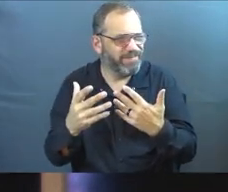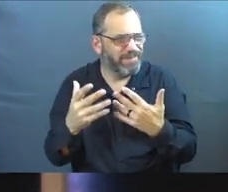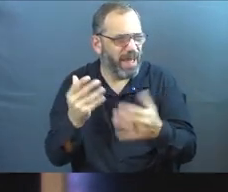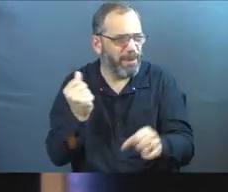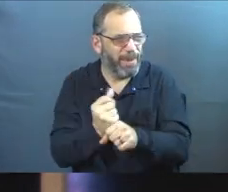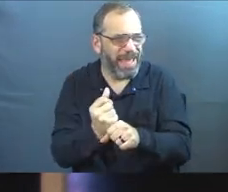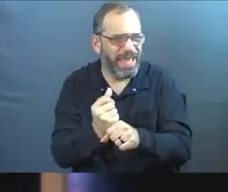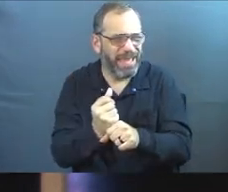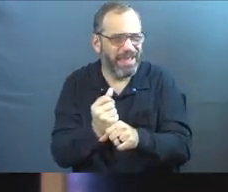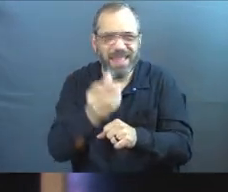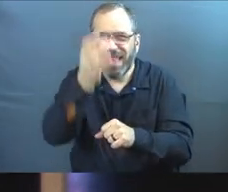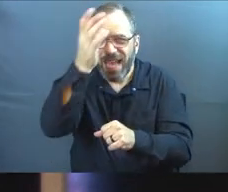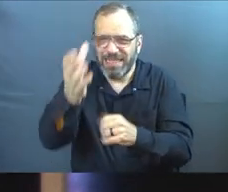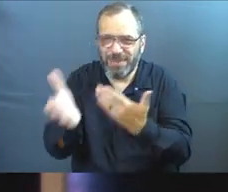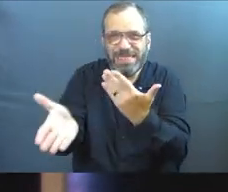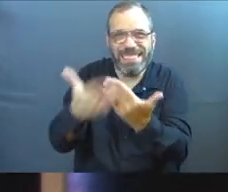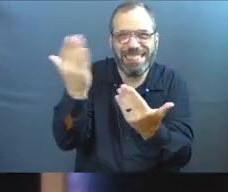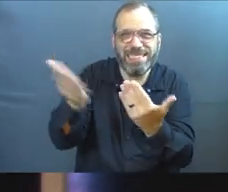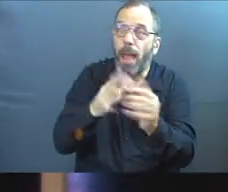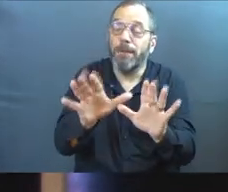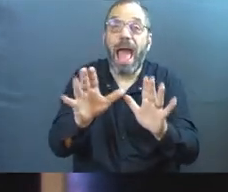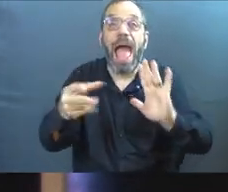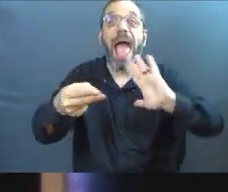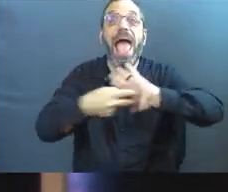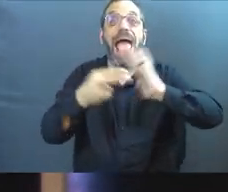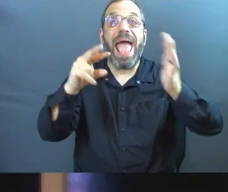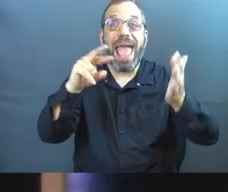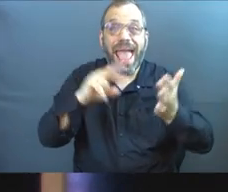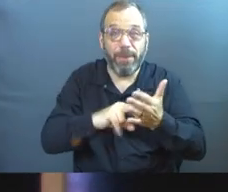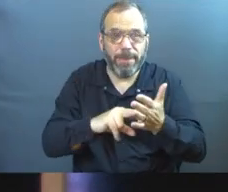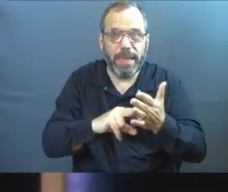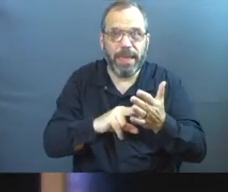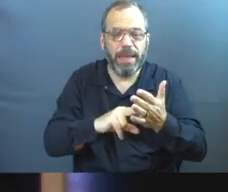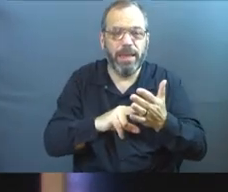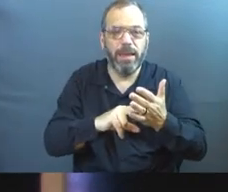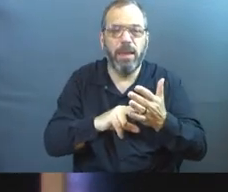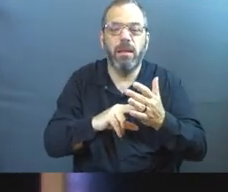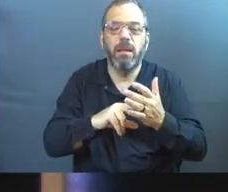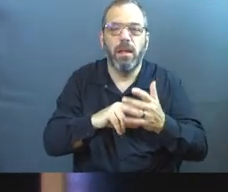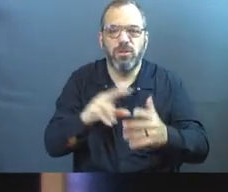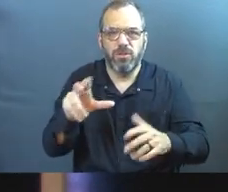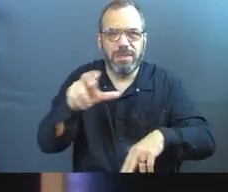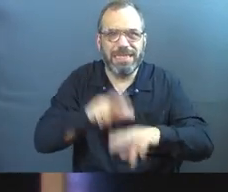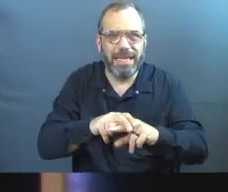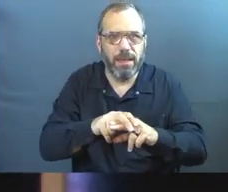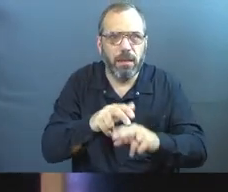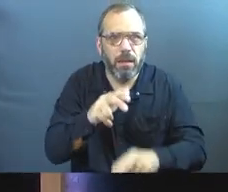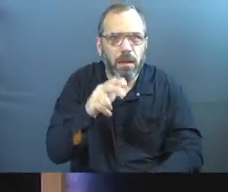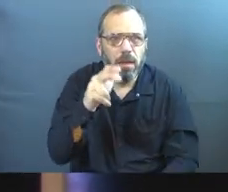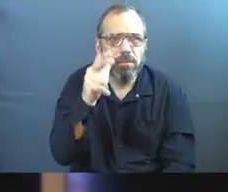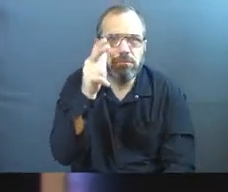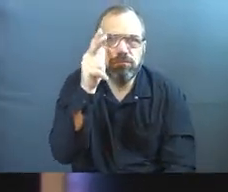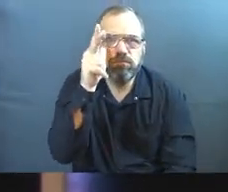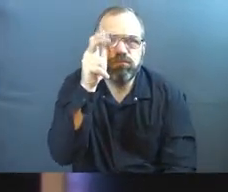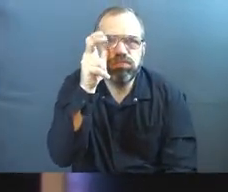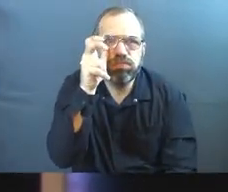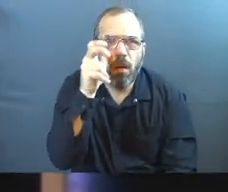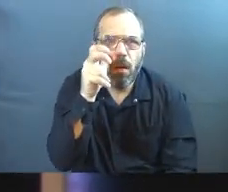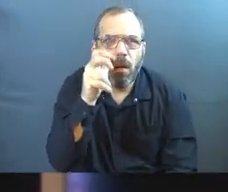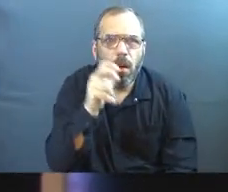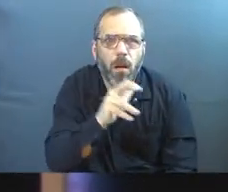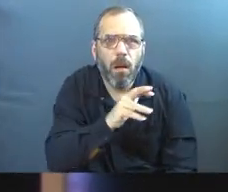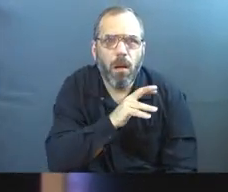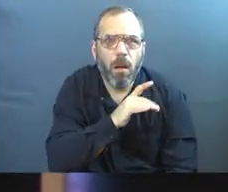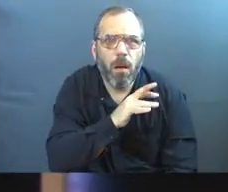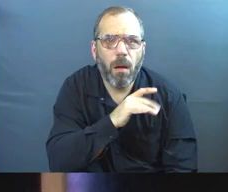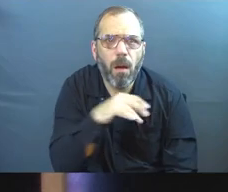easier to understand. It was actually, it was meant to draw us in so that we would listen to the voice of God more deeply